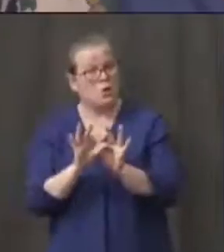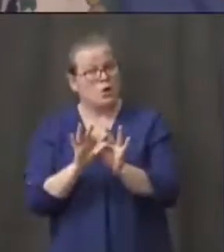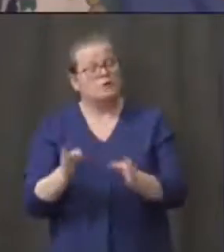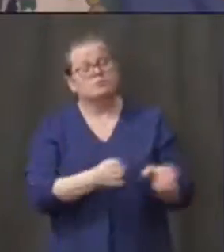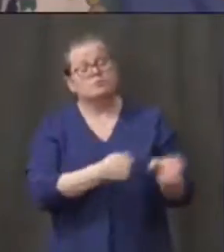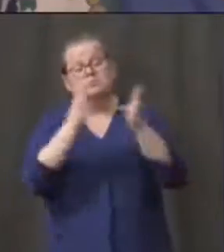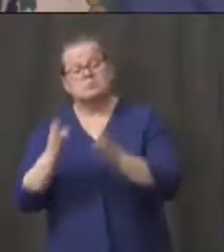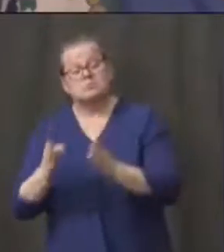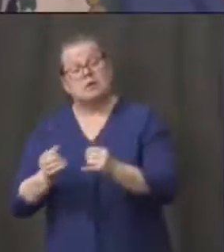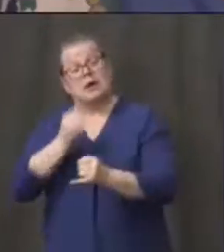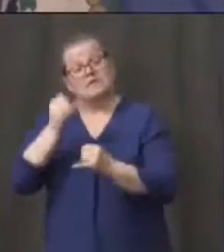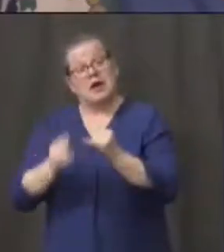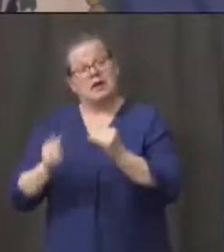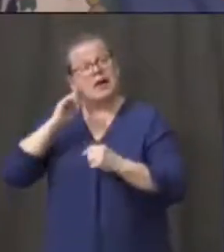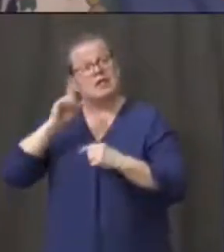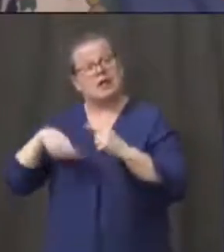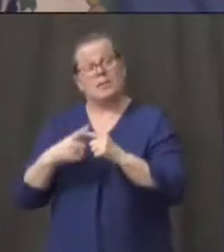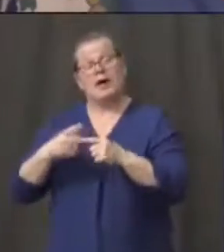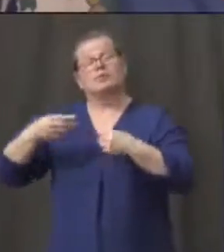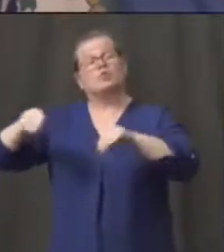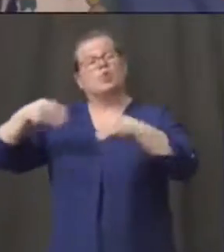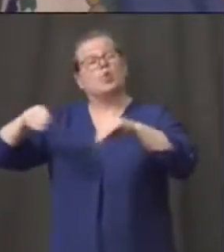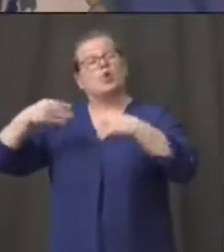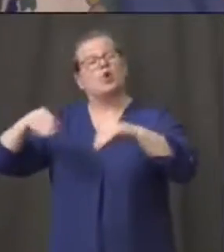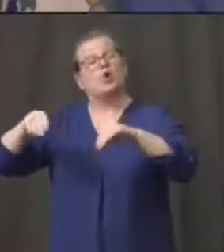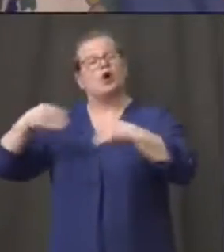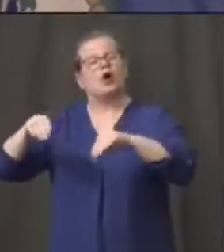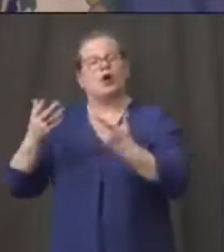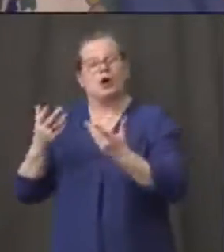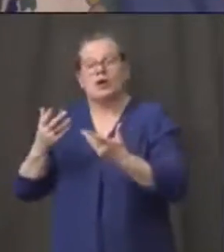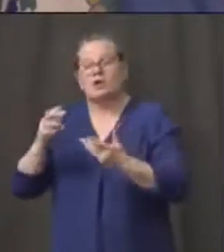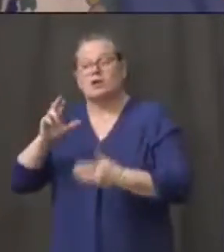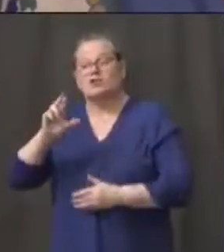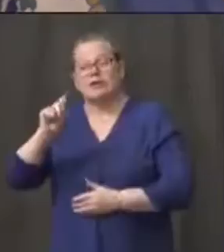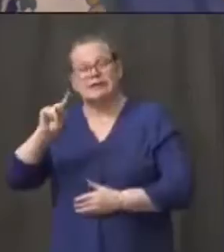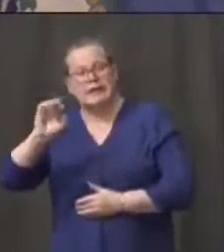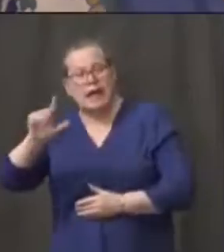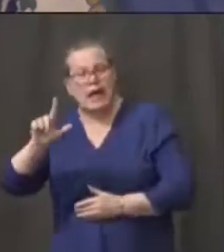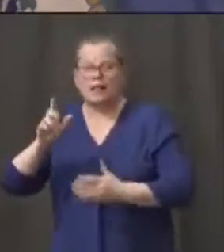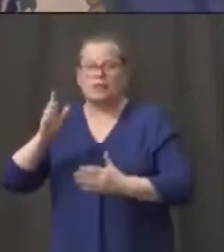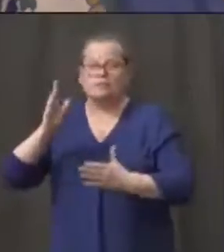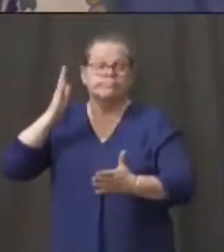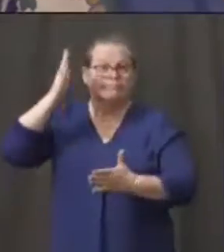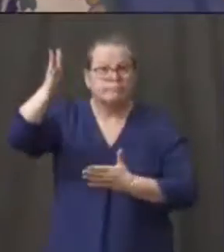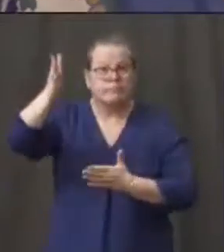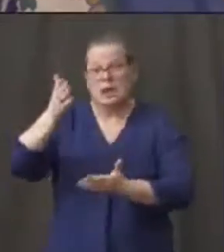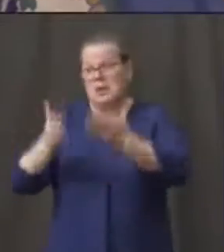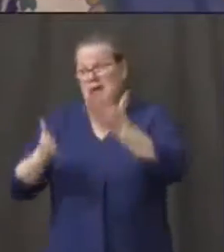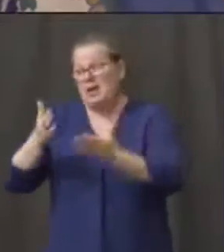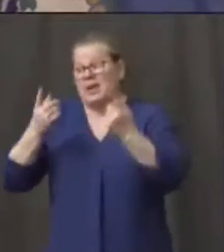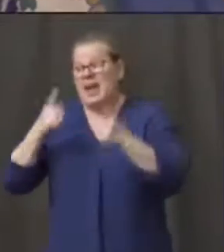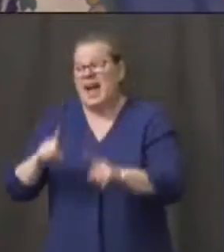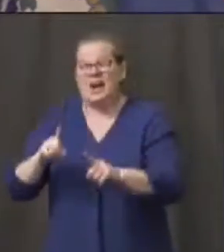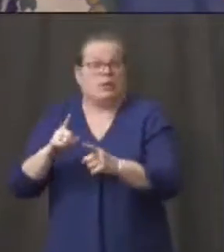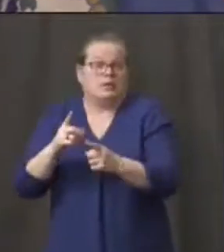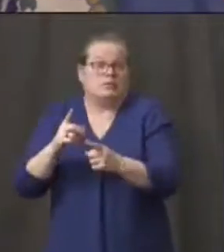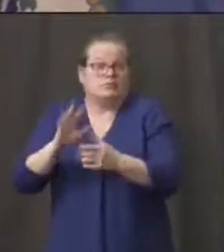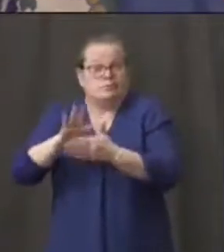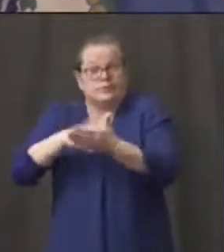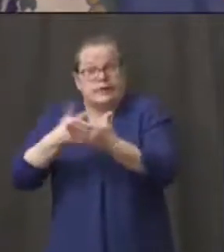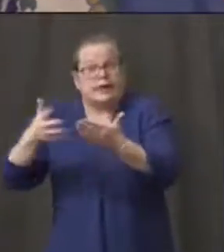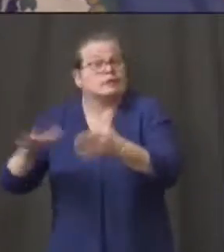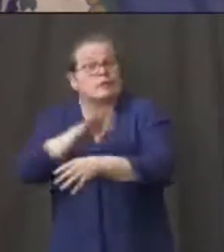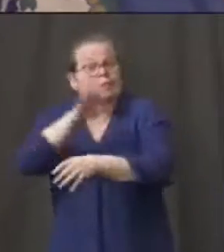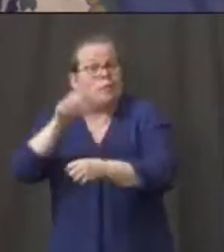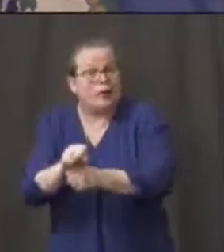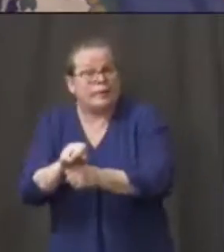about, you know, the retail going forward. Maybe we move towards doing more retail by appointment. Maybe make sure that somebody